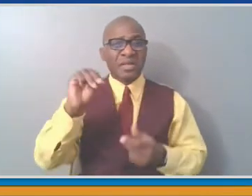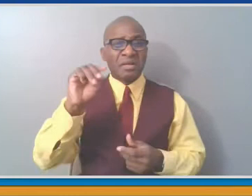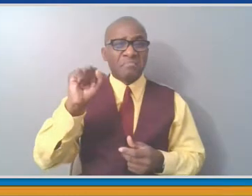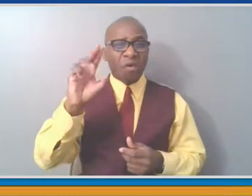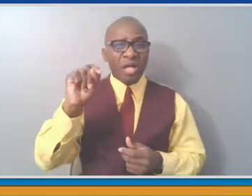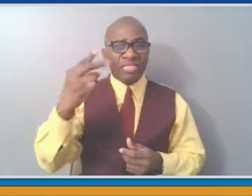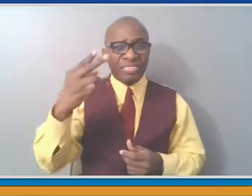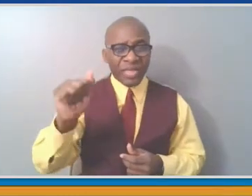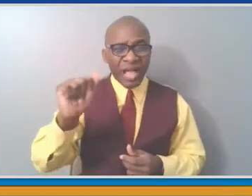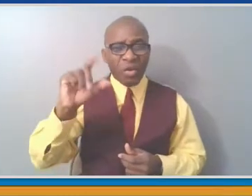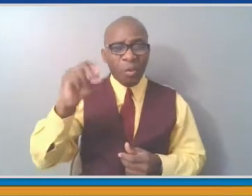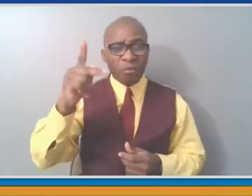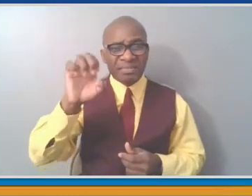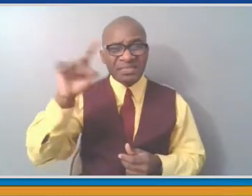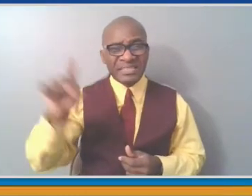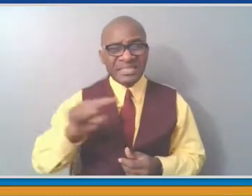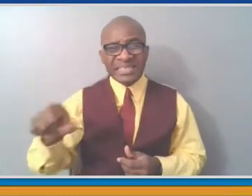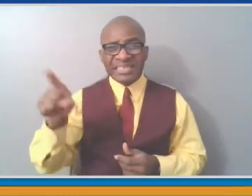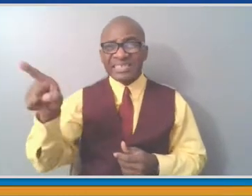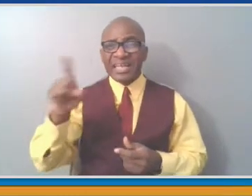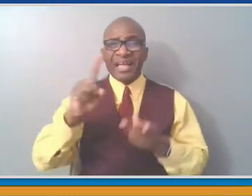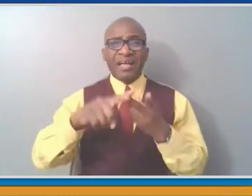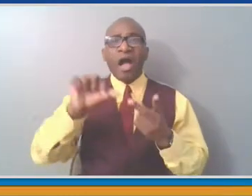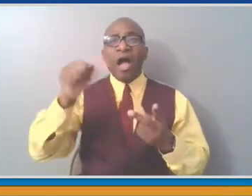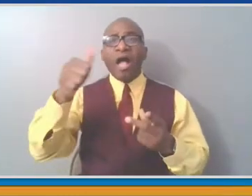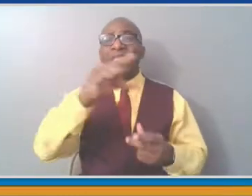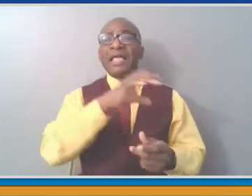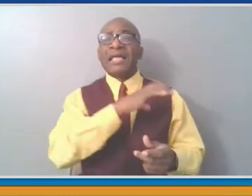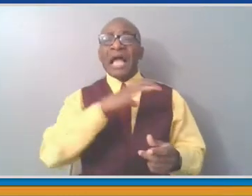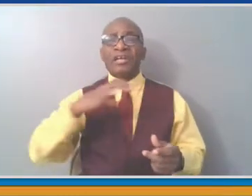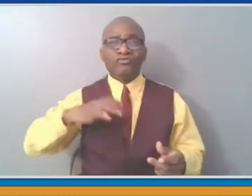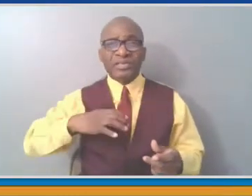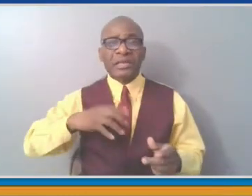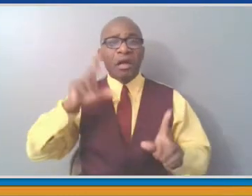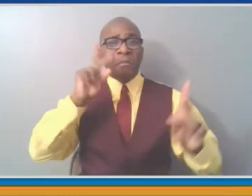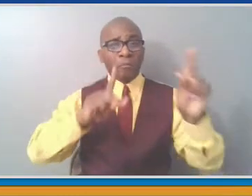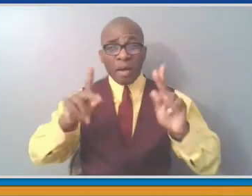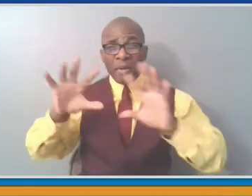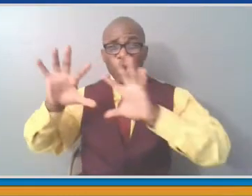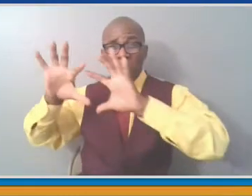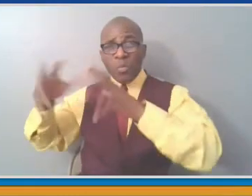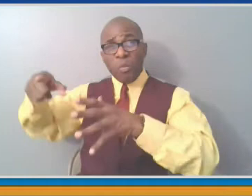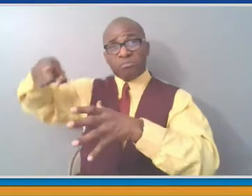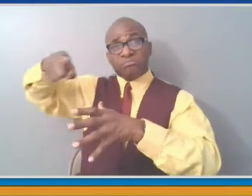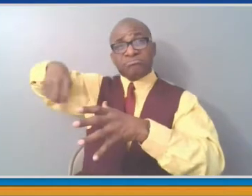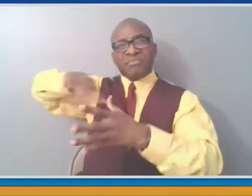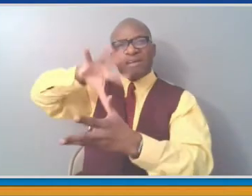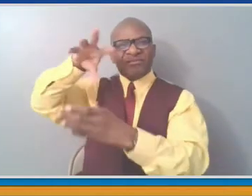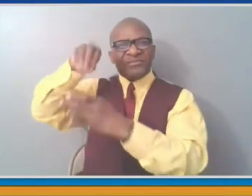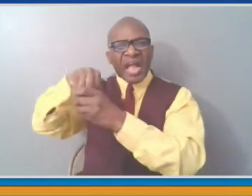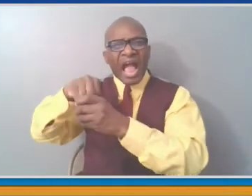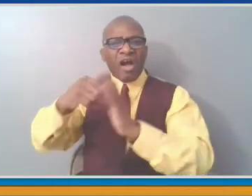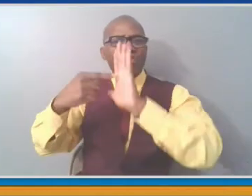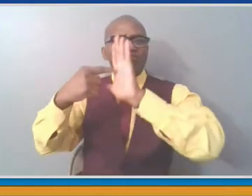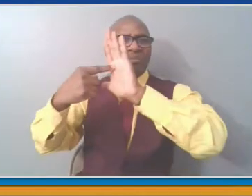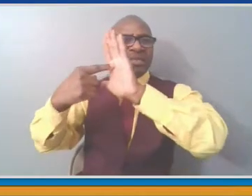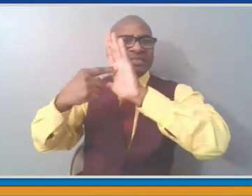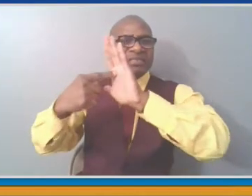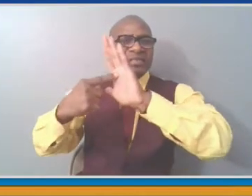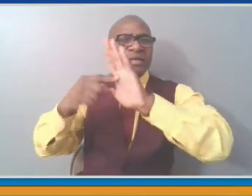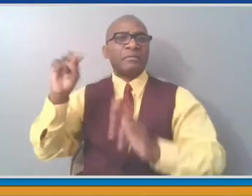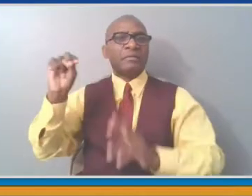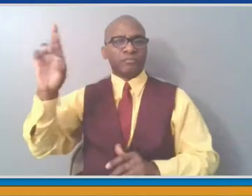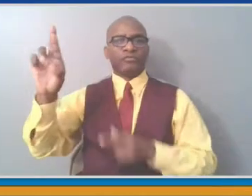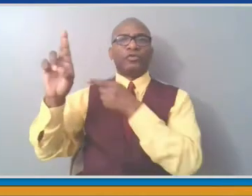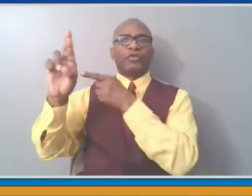New Rochelle, Damon Marr, Terry Clements, particularly Catherine Parker. We have been working with the state of New York to